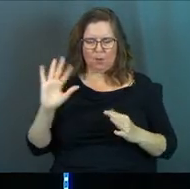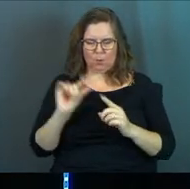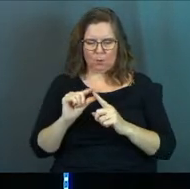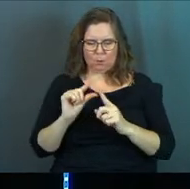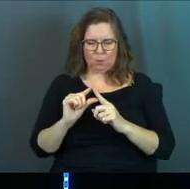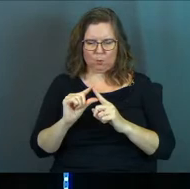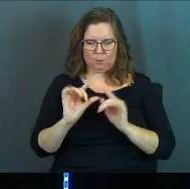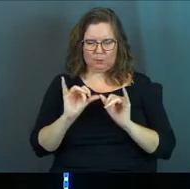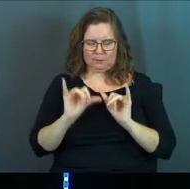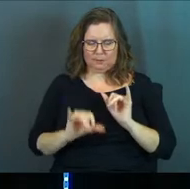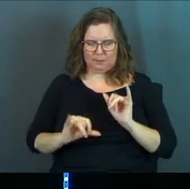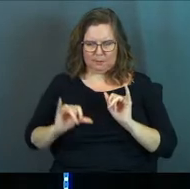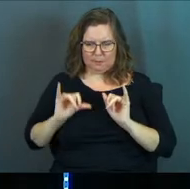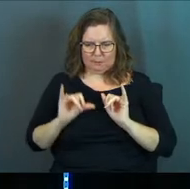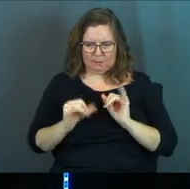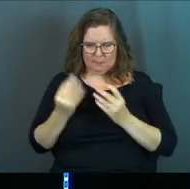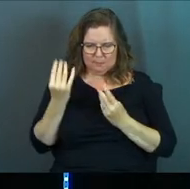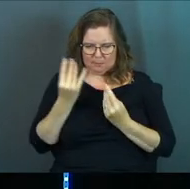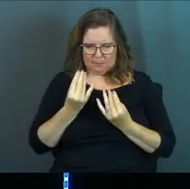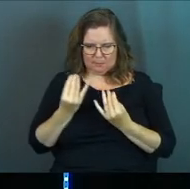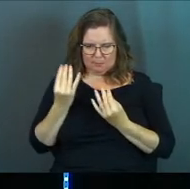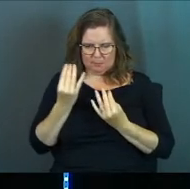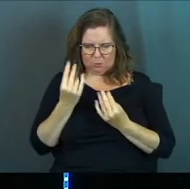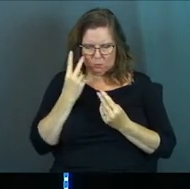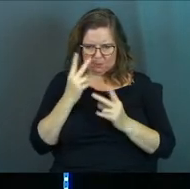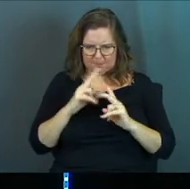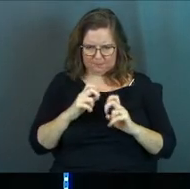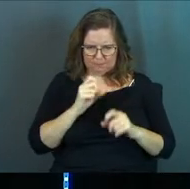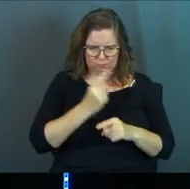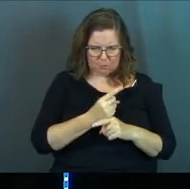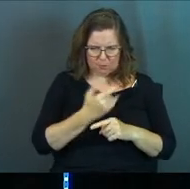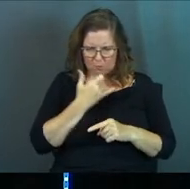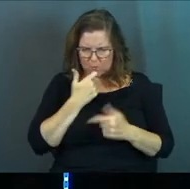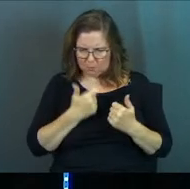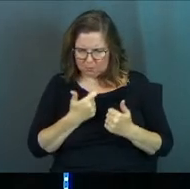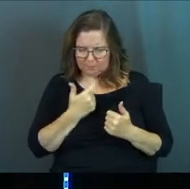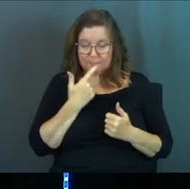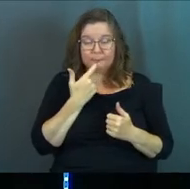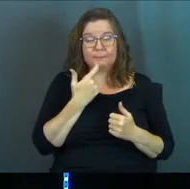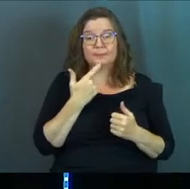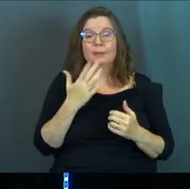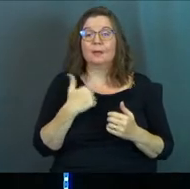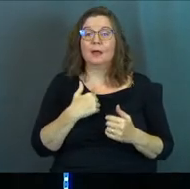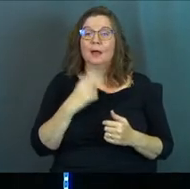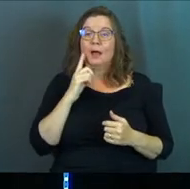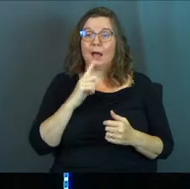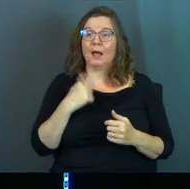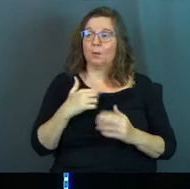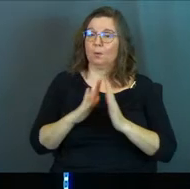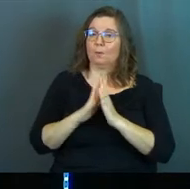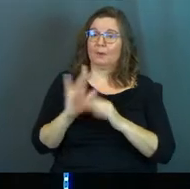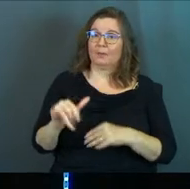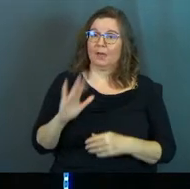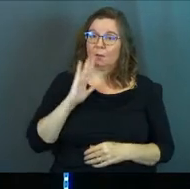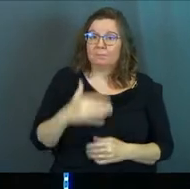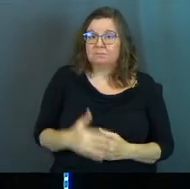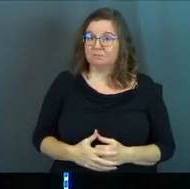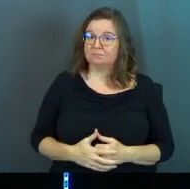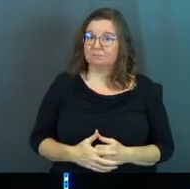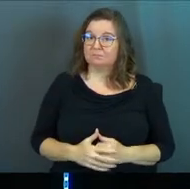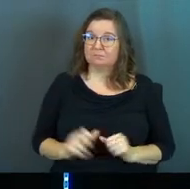words stand in the conversation. And I'm going to say, here's a great thing to say, I'm going to go pray about that.